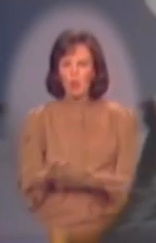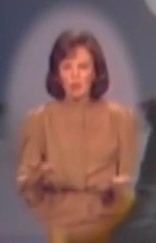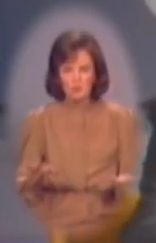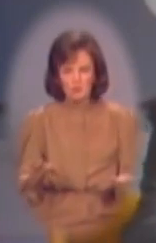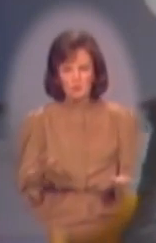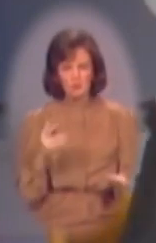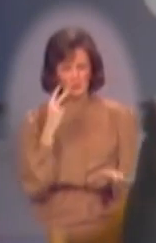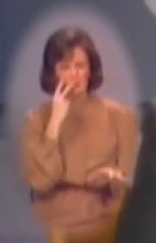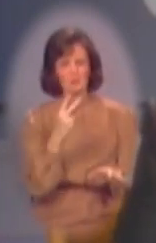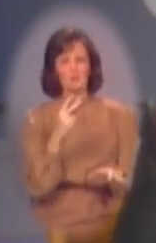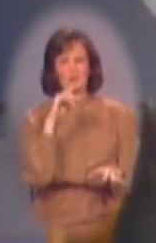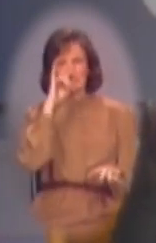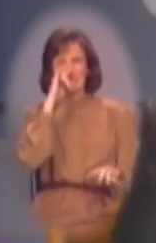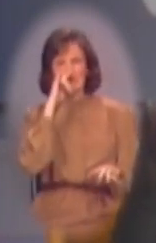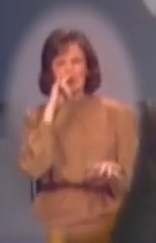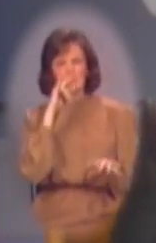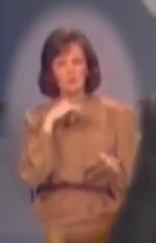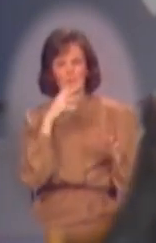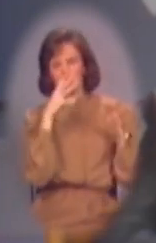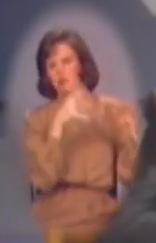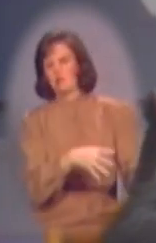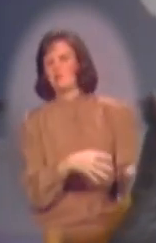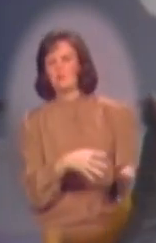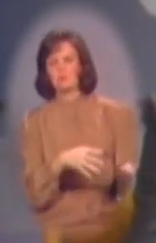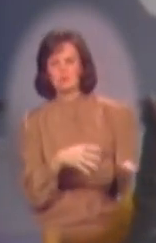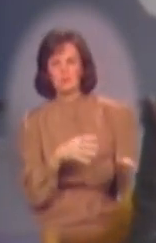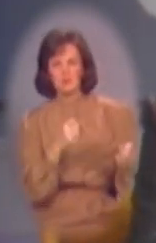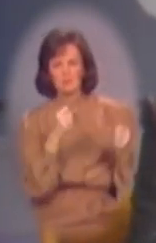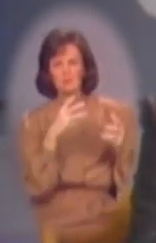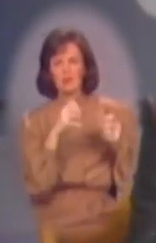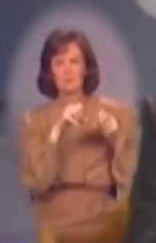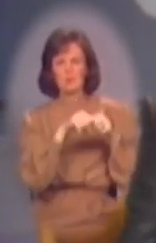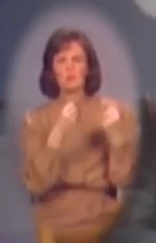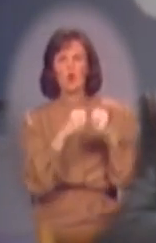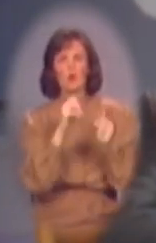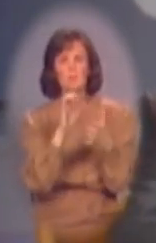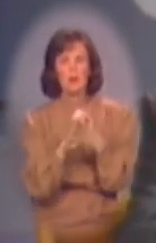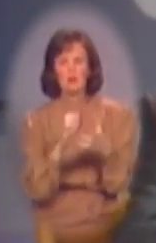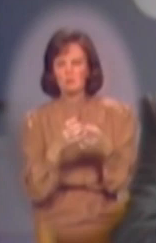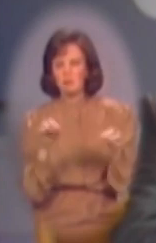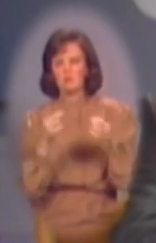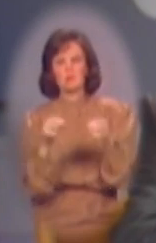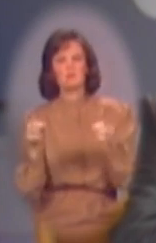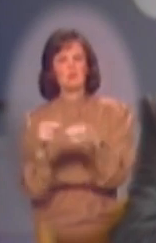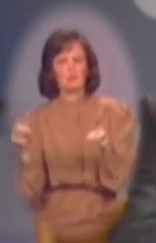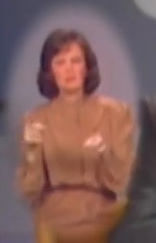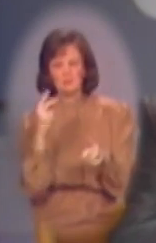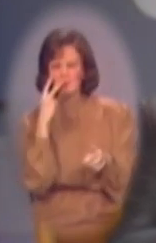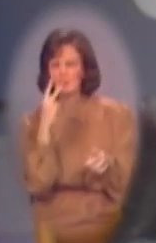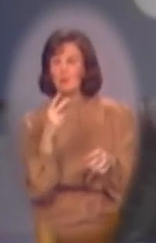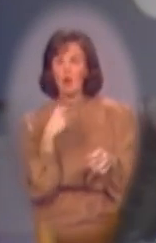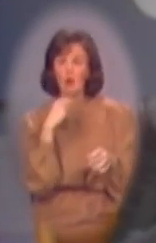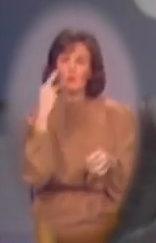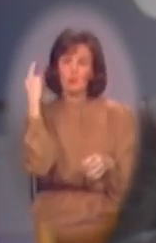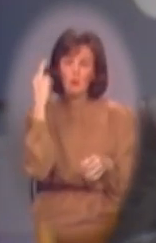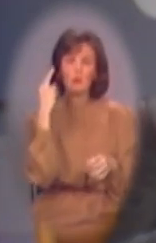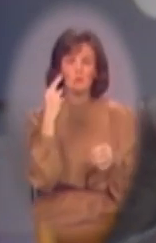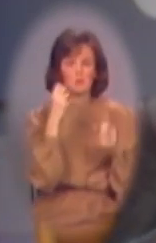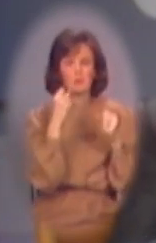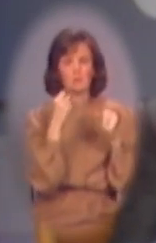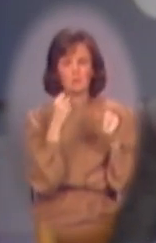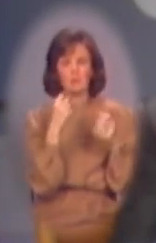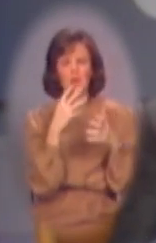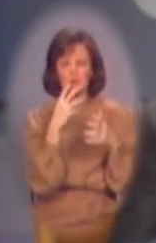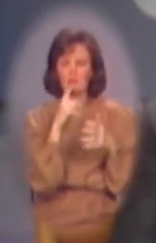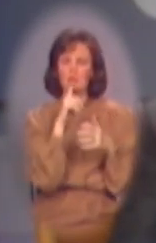Look at the, look at the kids who are abandoned. Look at the huge number of broken marriages. Look at the instances in which, and I realize there are many